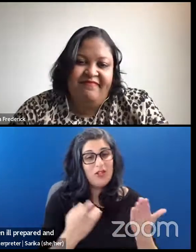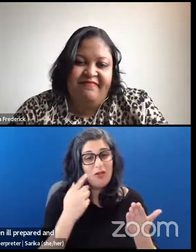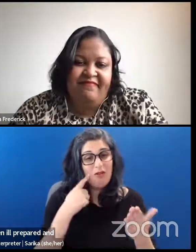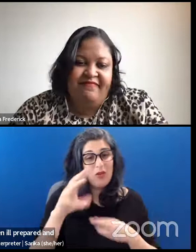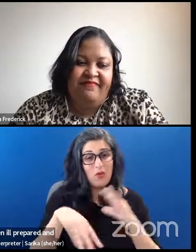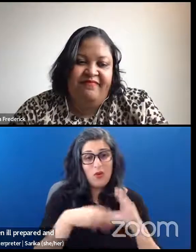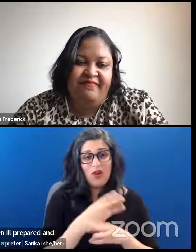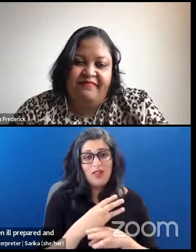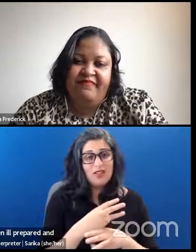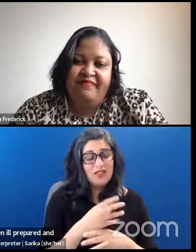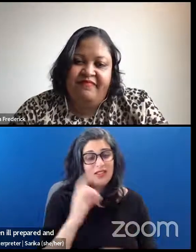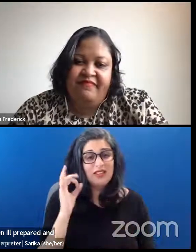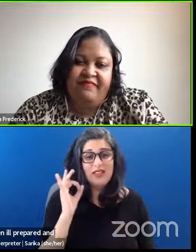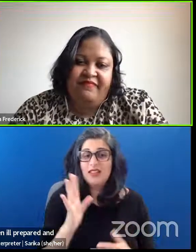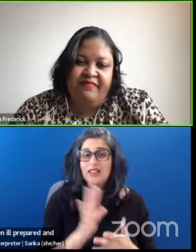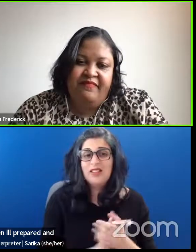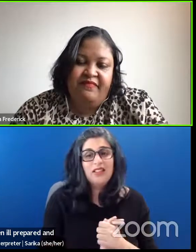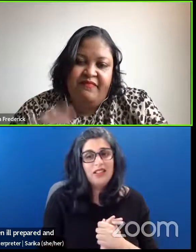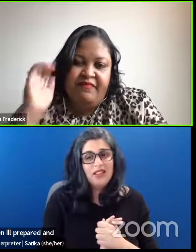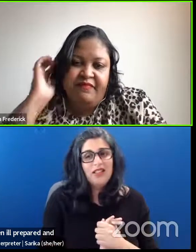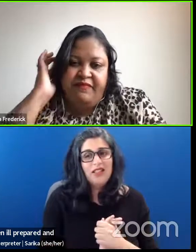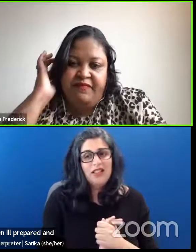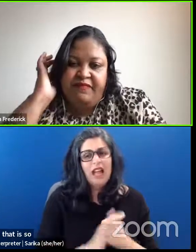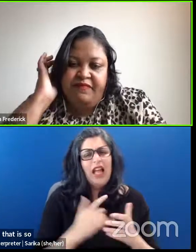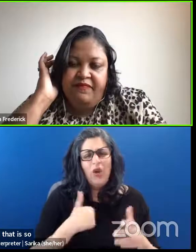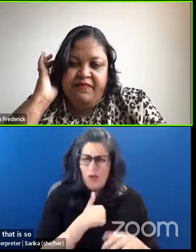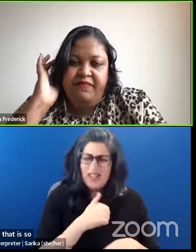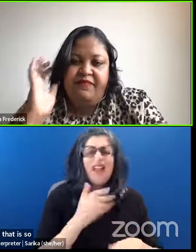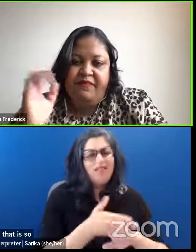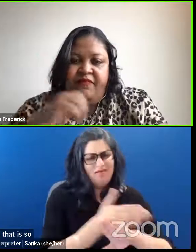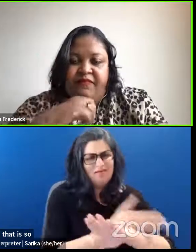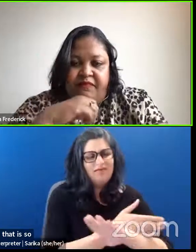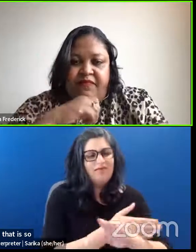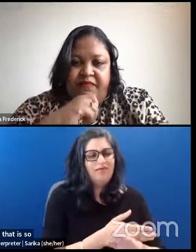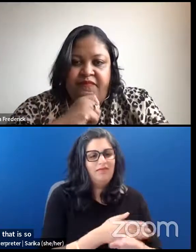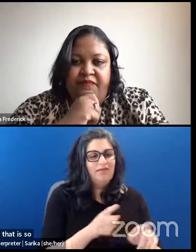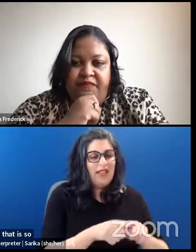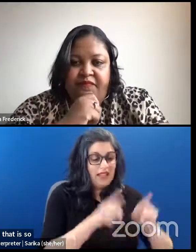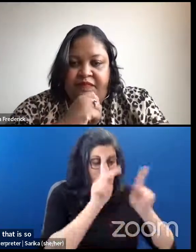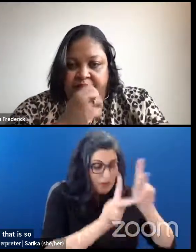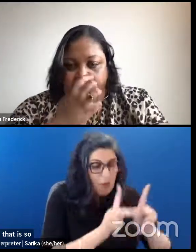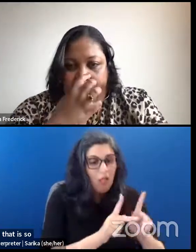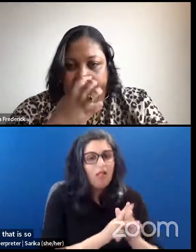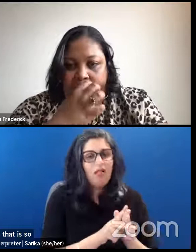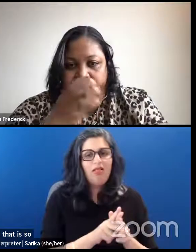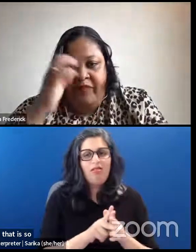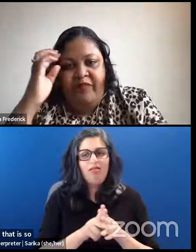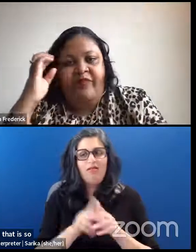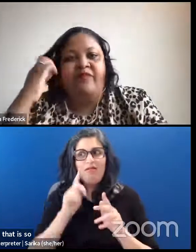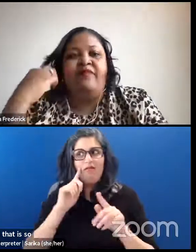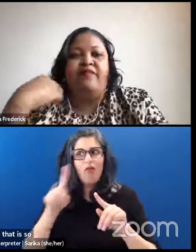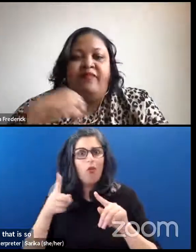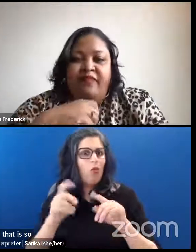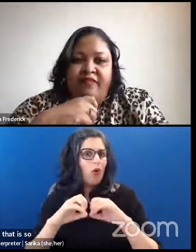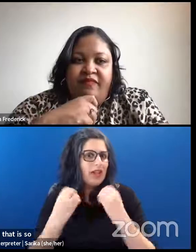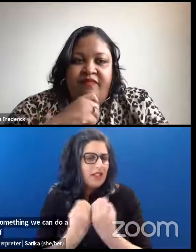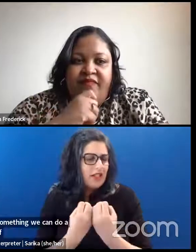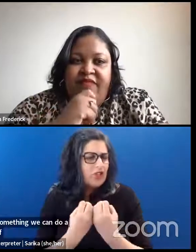a miss. And that really is something that I think we can do a better job of individually, organizationally, and as far as community is concerned.